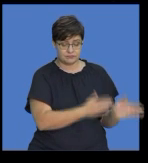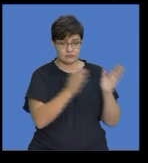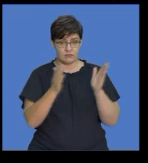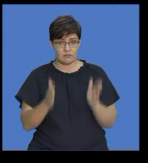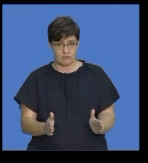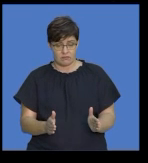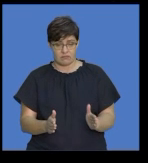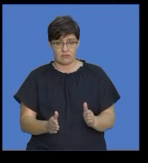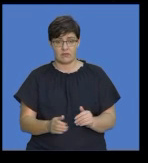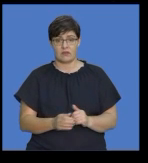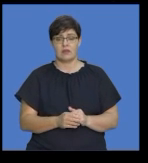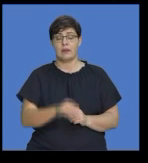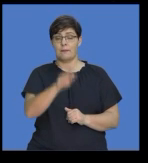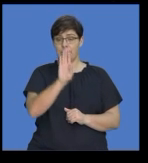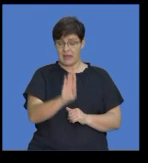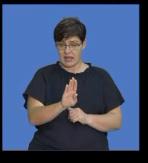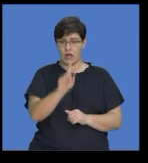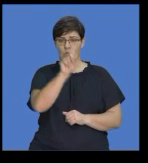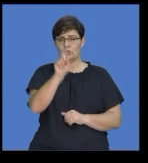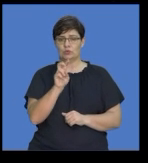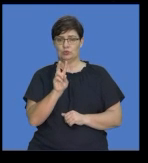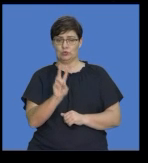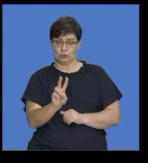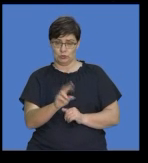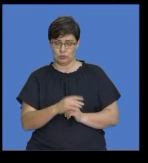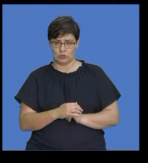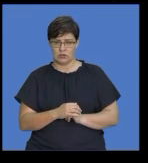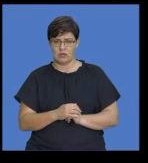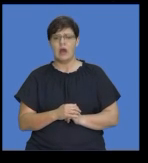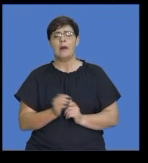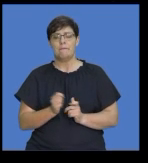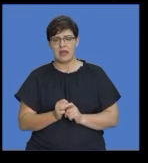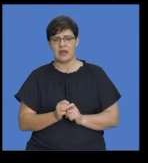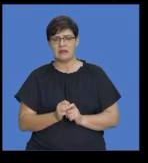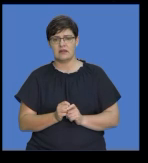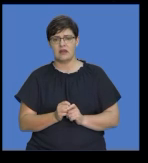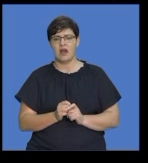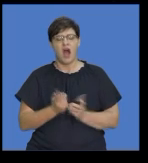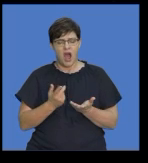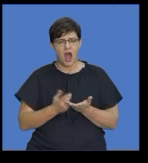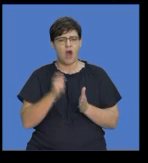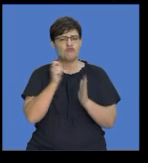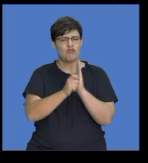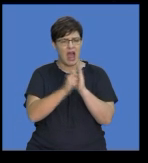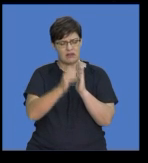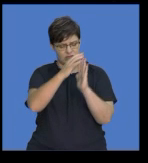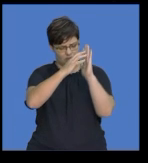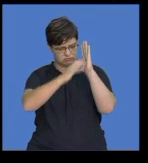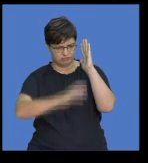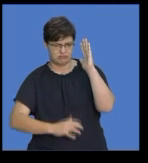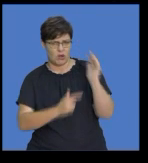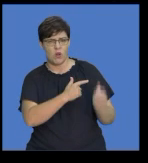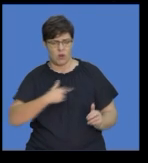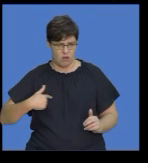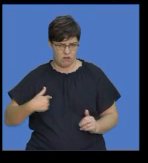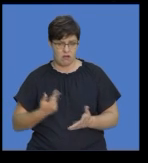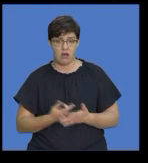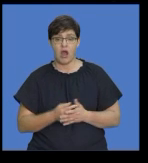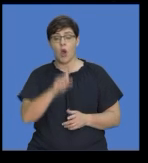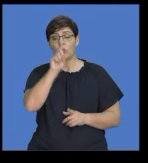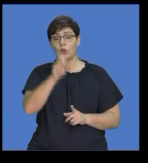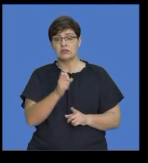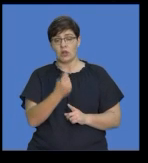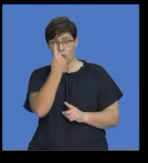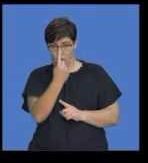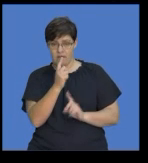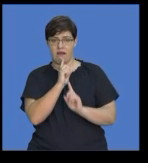2 which is part of section B and this is your longer transactional writing. Here again you only need to answer one question.